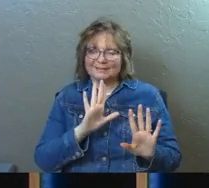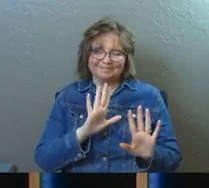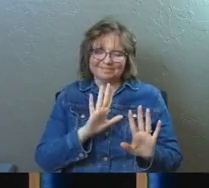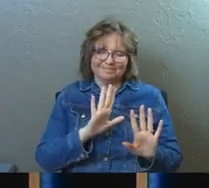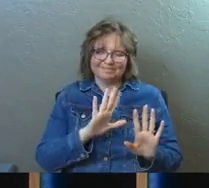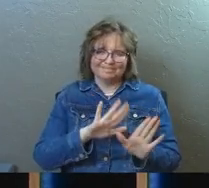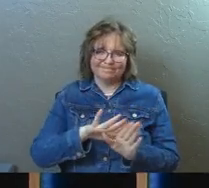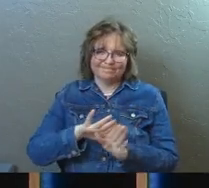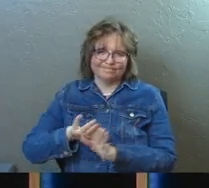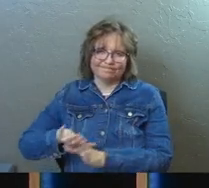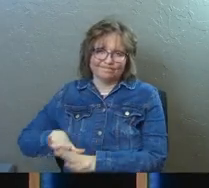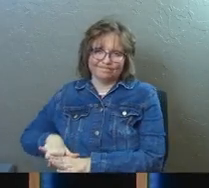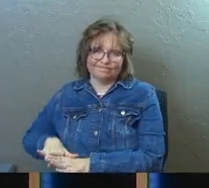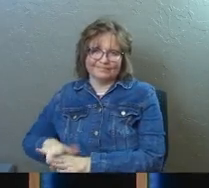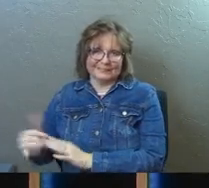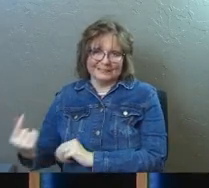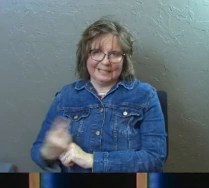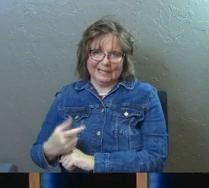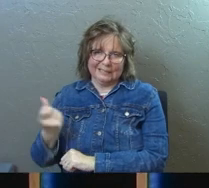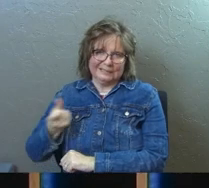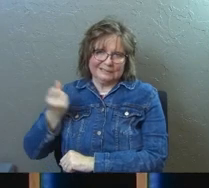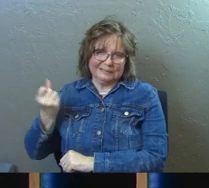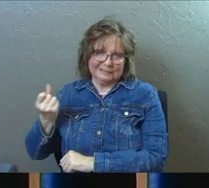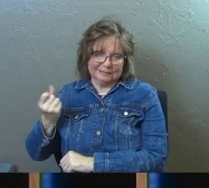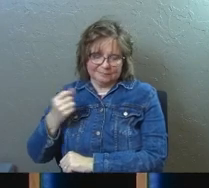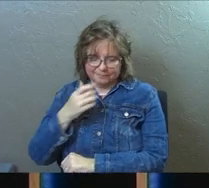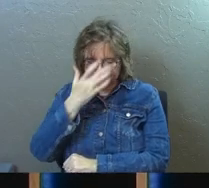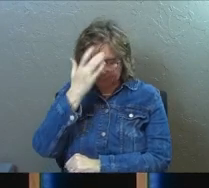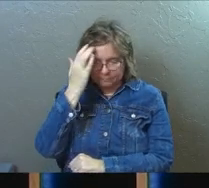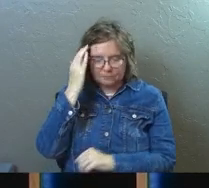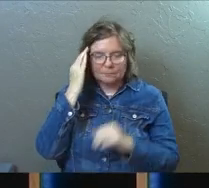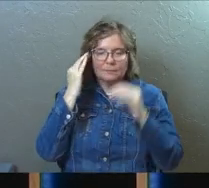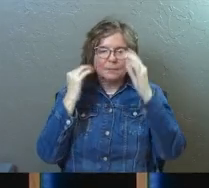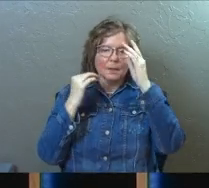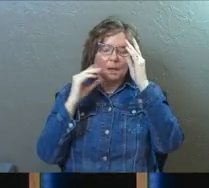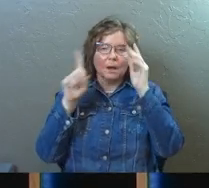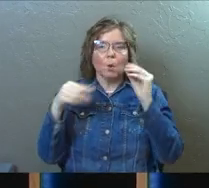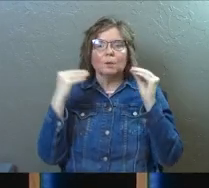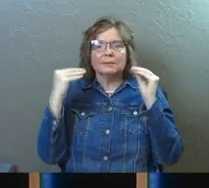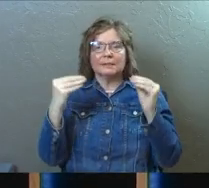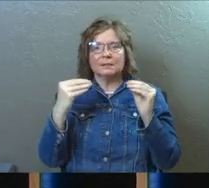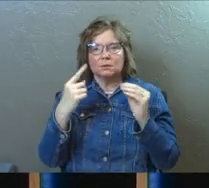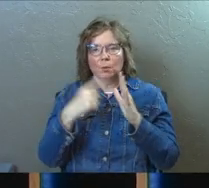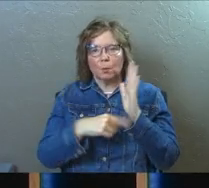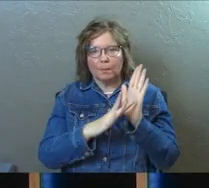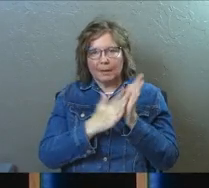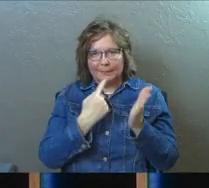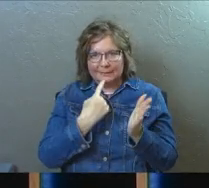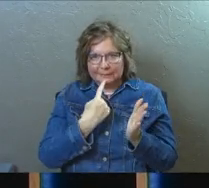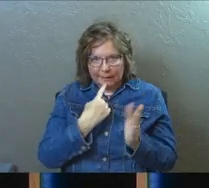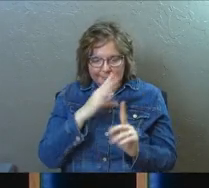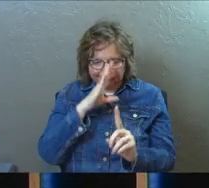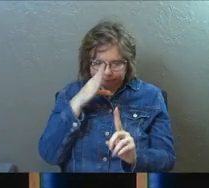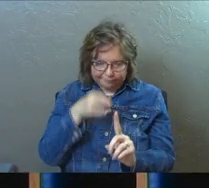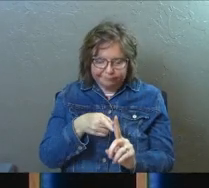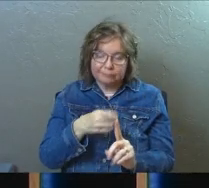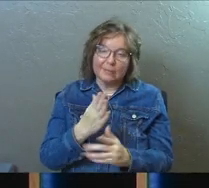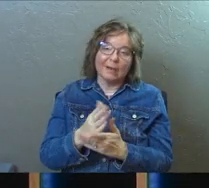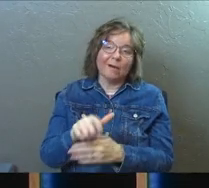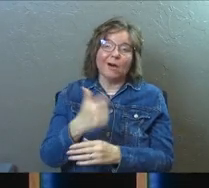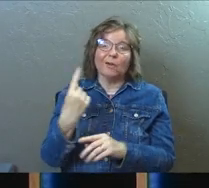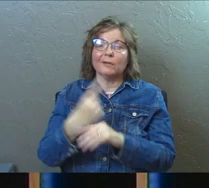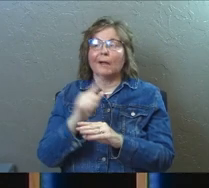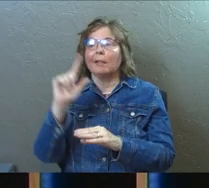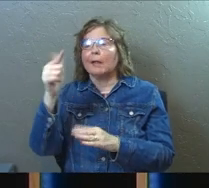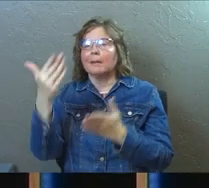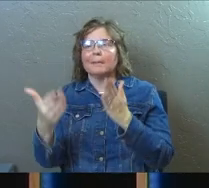not going to attempt to answer any of them today. I just going to teach you what the Bible says about them. Um, maybe some other